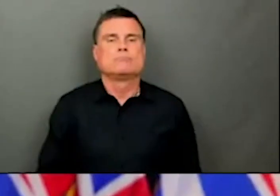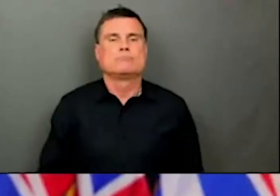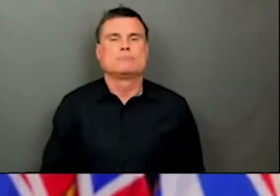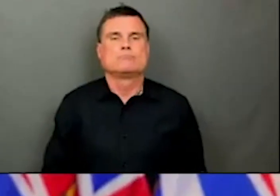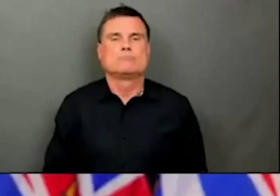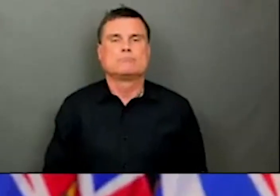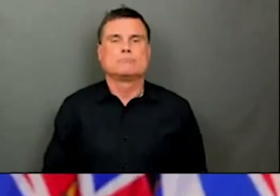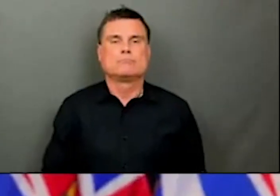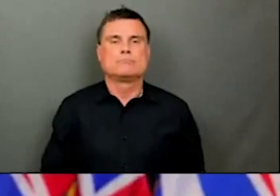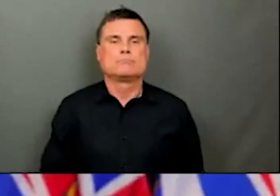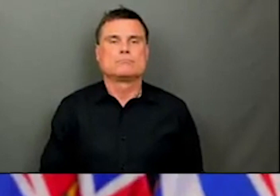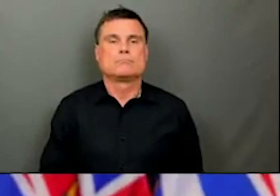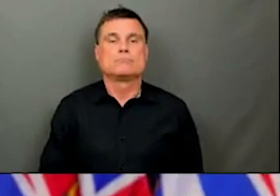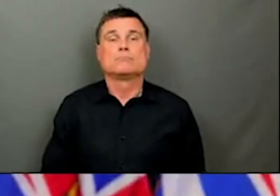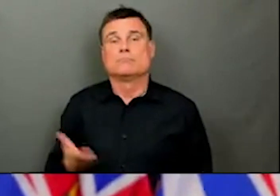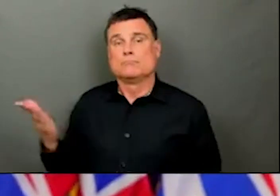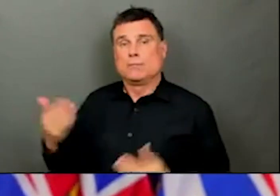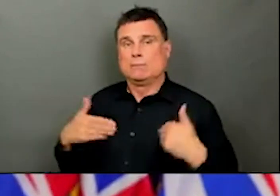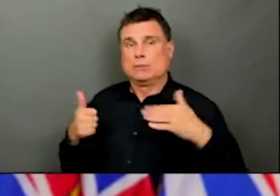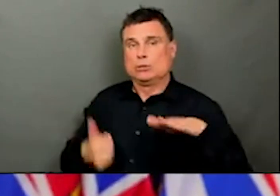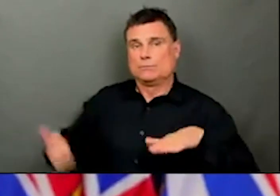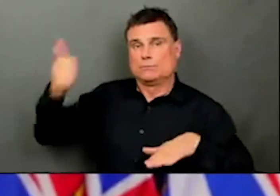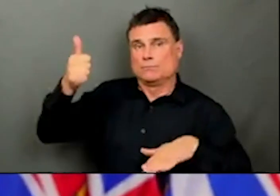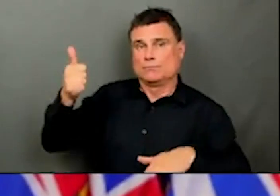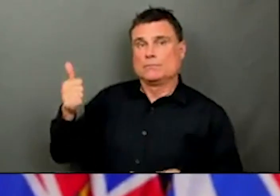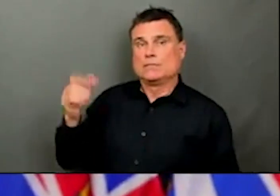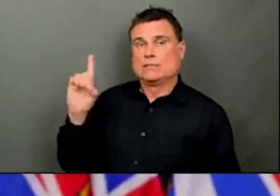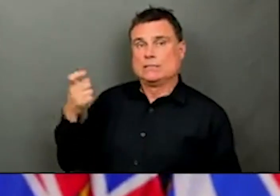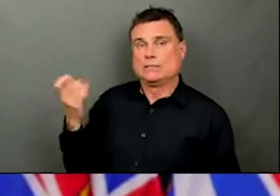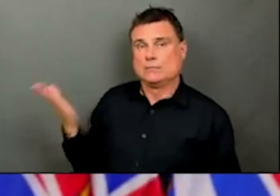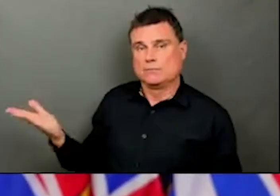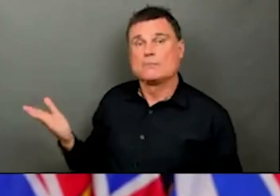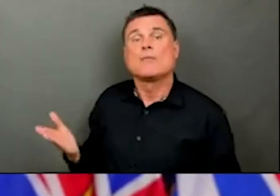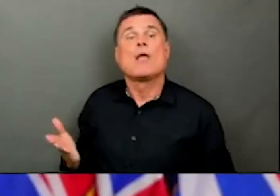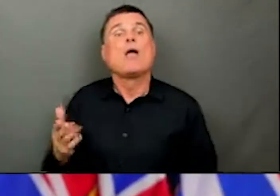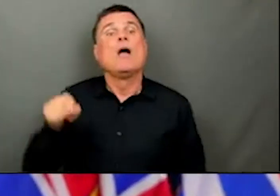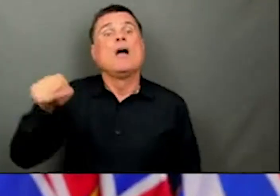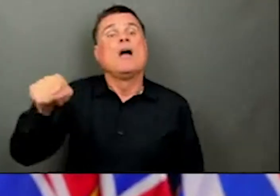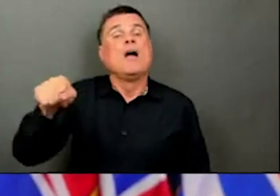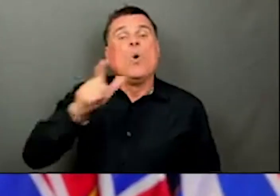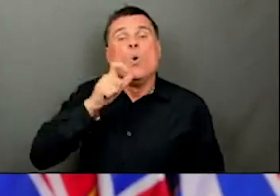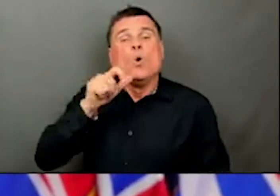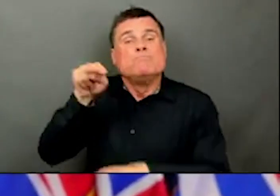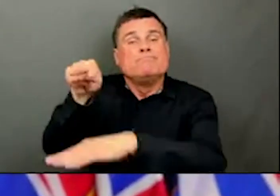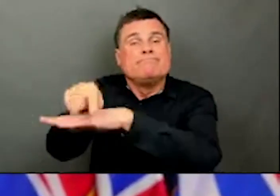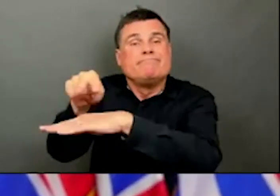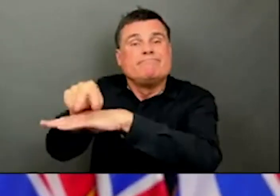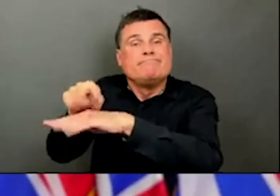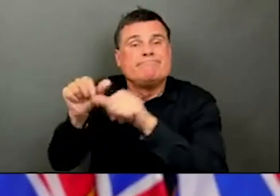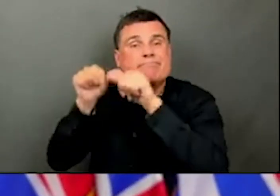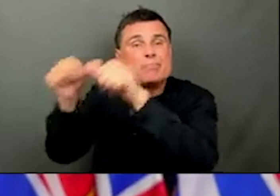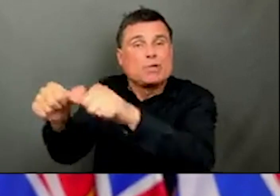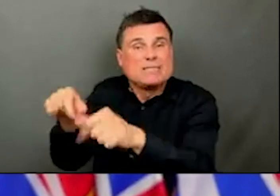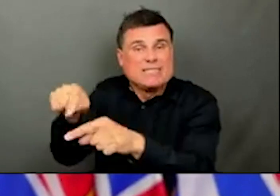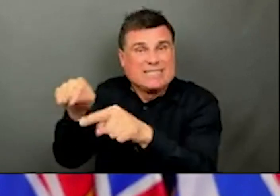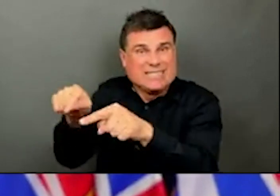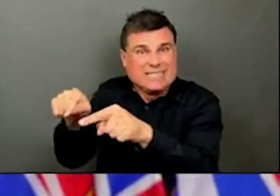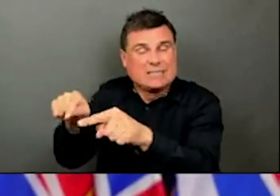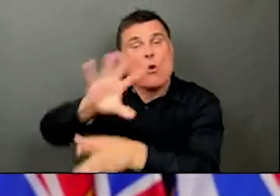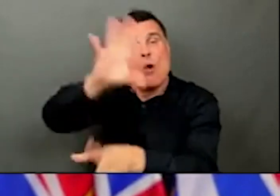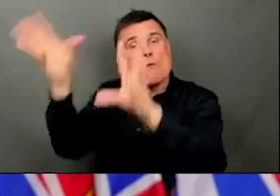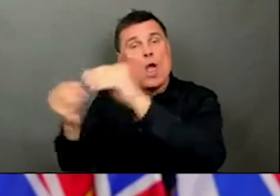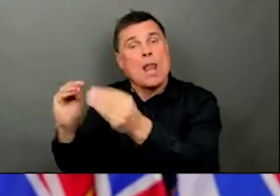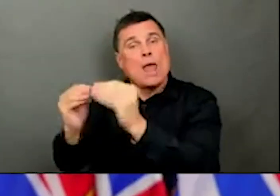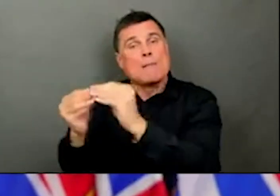I think the overall take-up in long-term care of vaccination has been excellent. We're monitoring these things all the time. Remember,